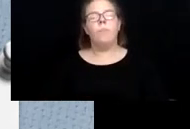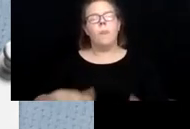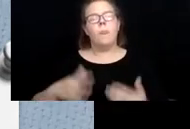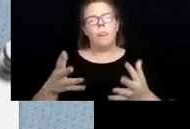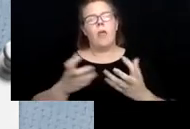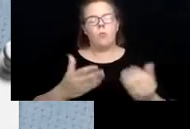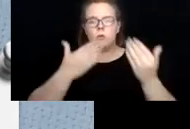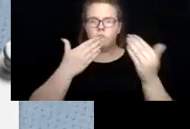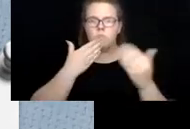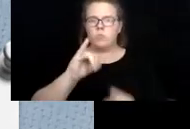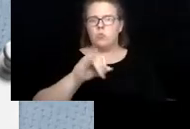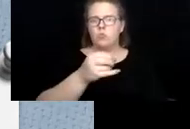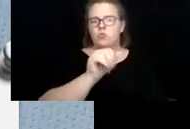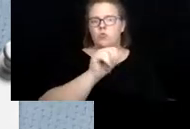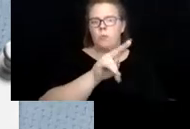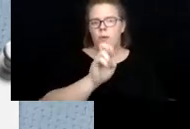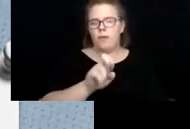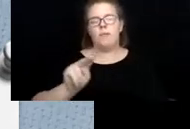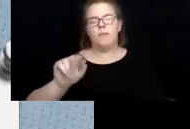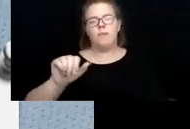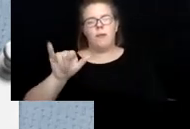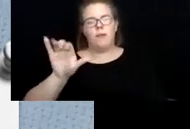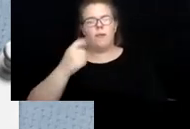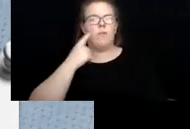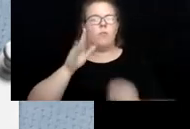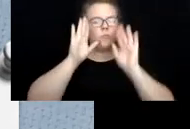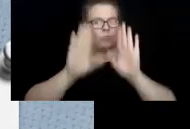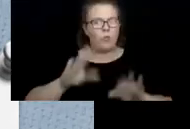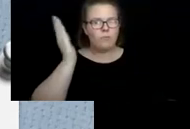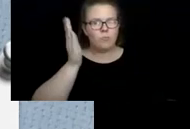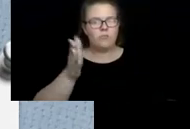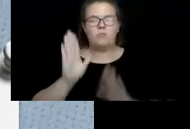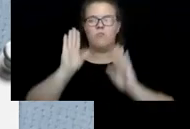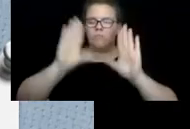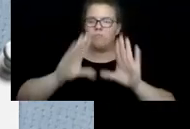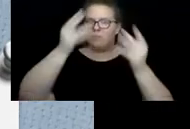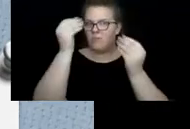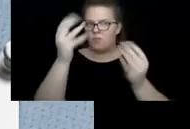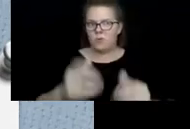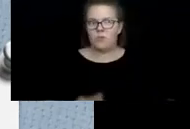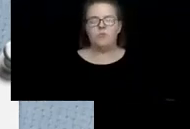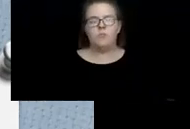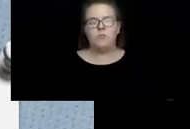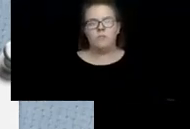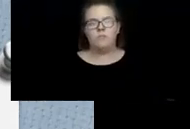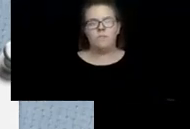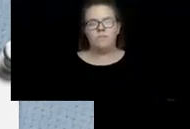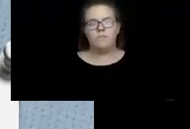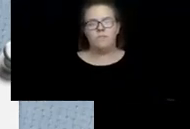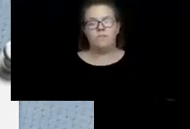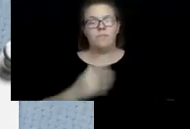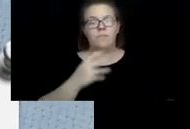thank Joanne and Natalie for that great presentation and great information and, um,